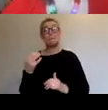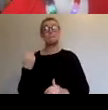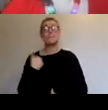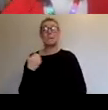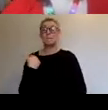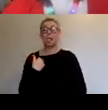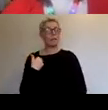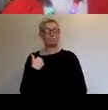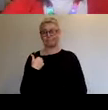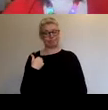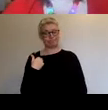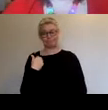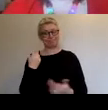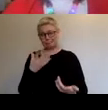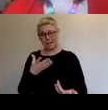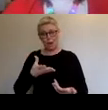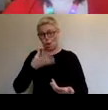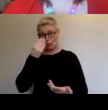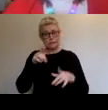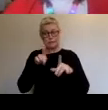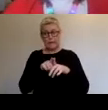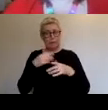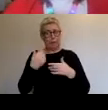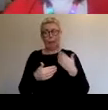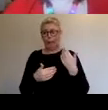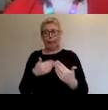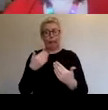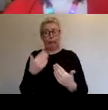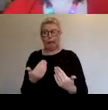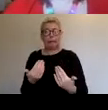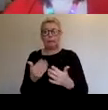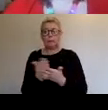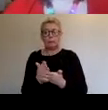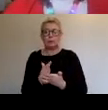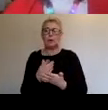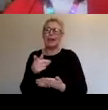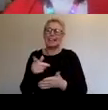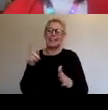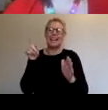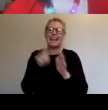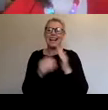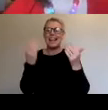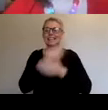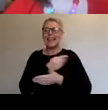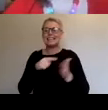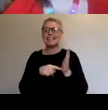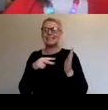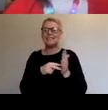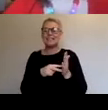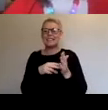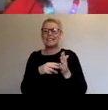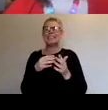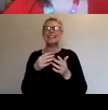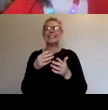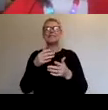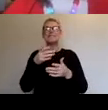my favourite things was watching all of the American late night TV hosts adapting to working from home. They were kind of self shooting